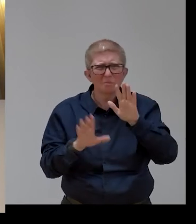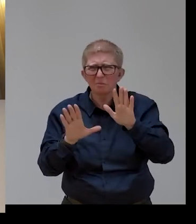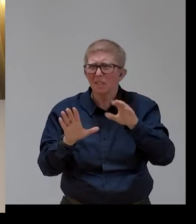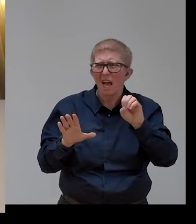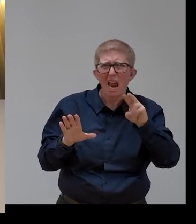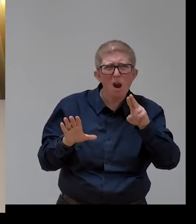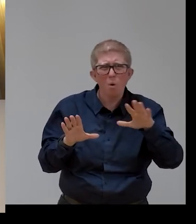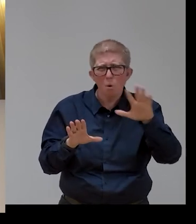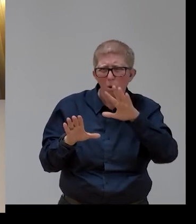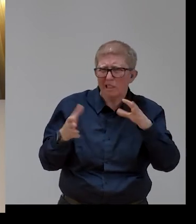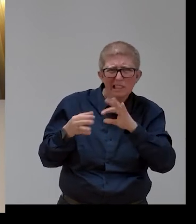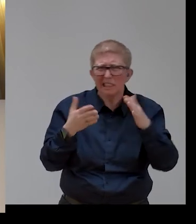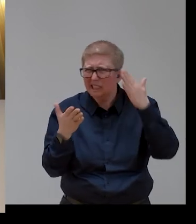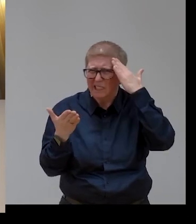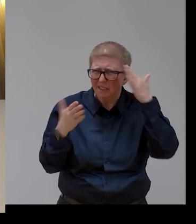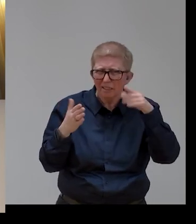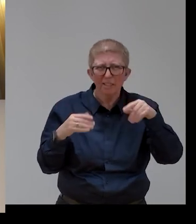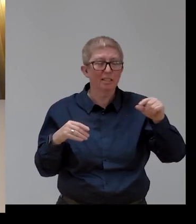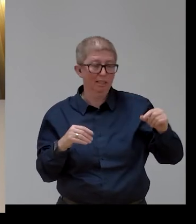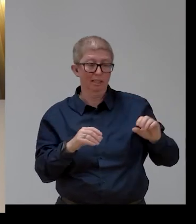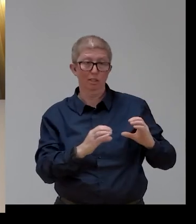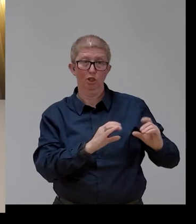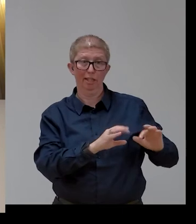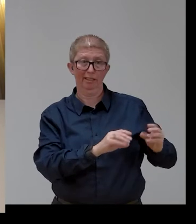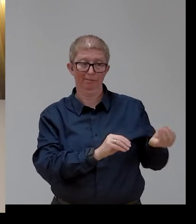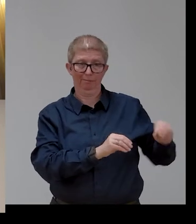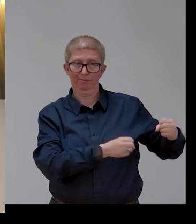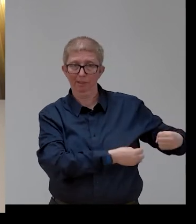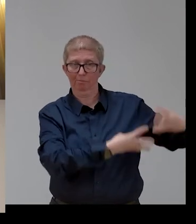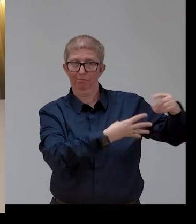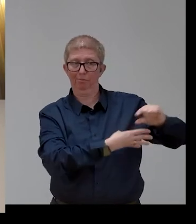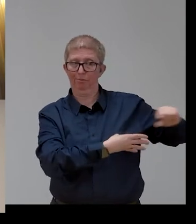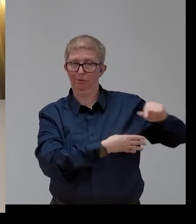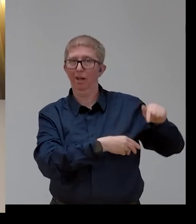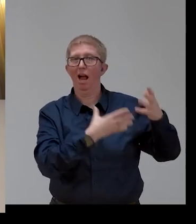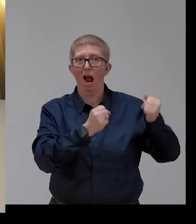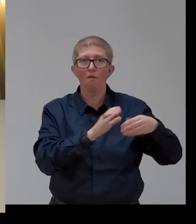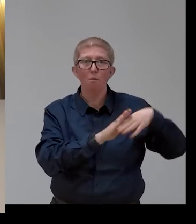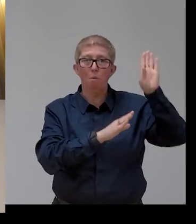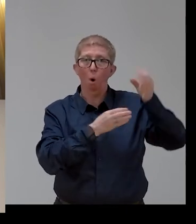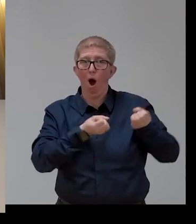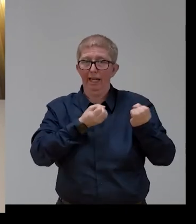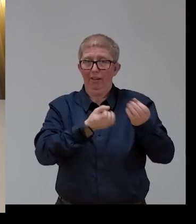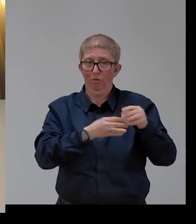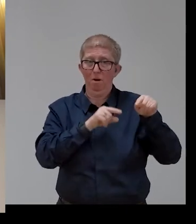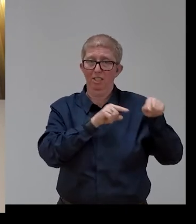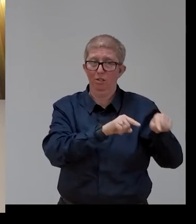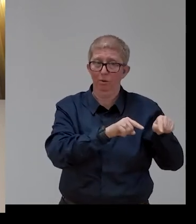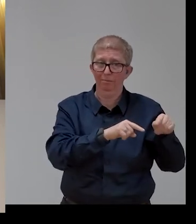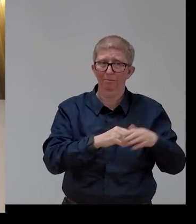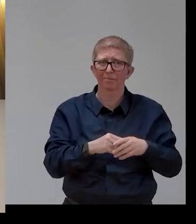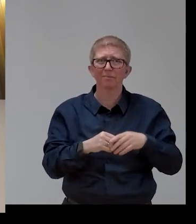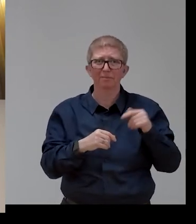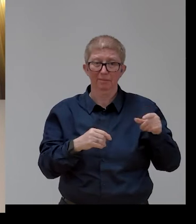find more information on this important document that indeed steers